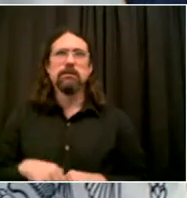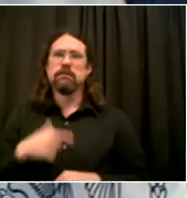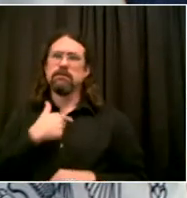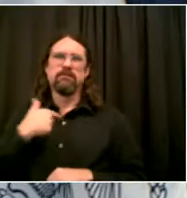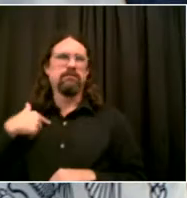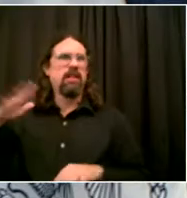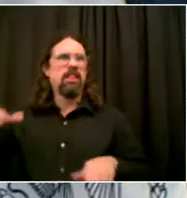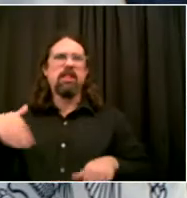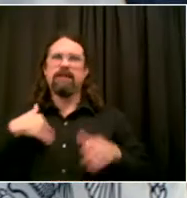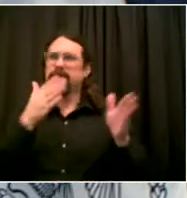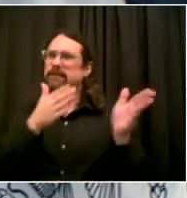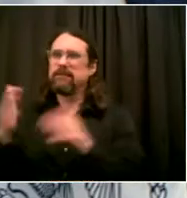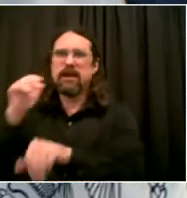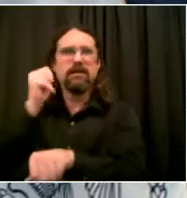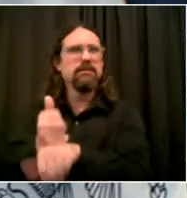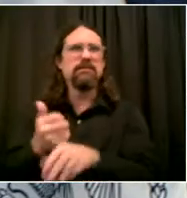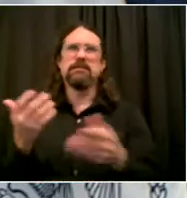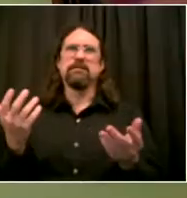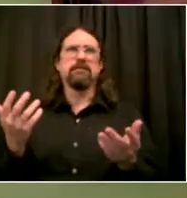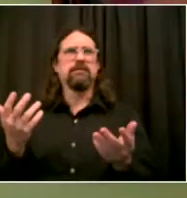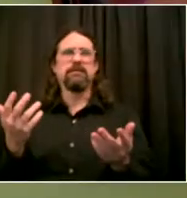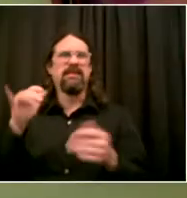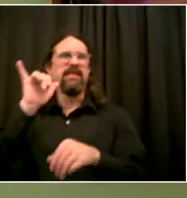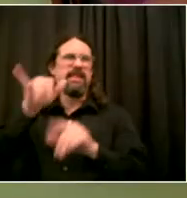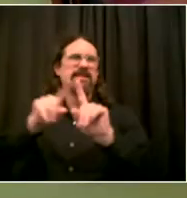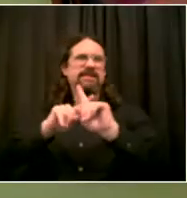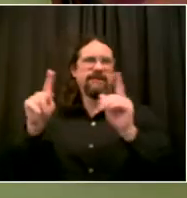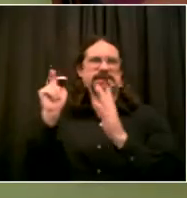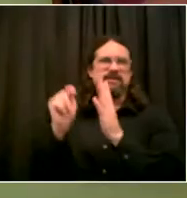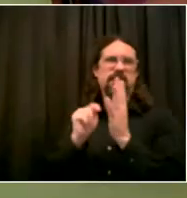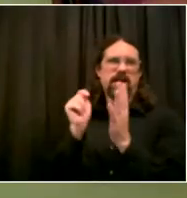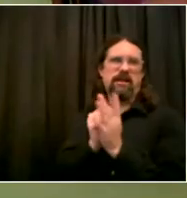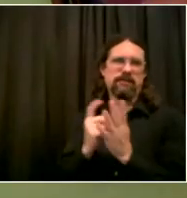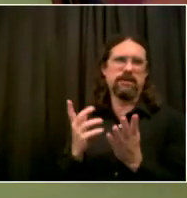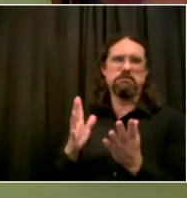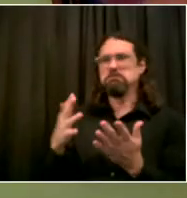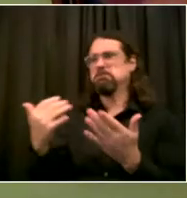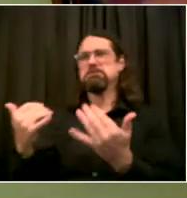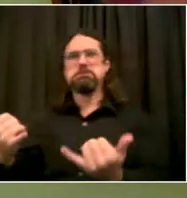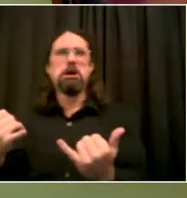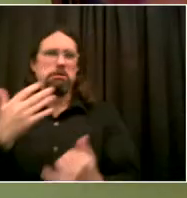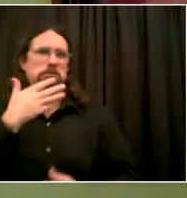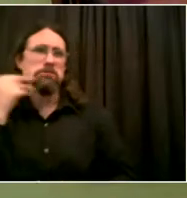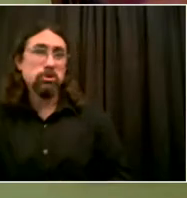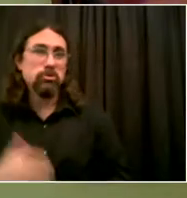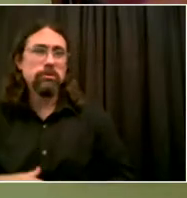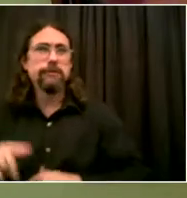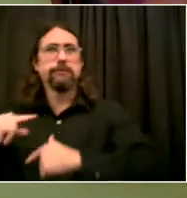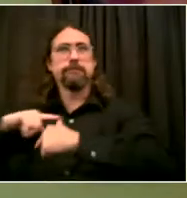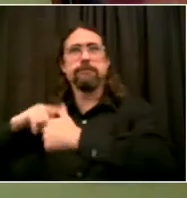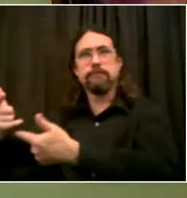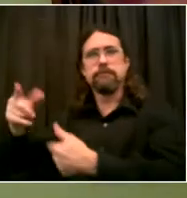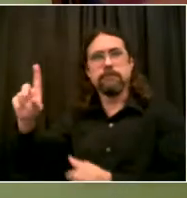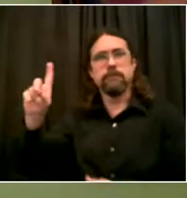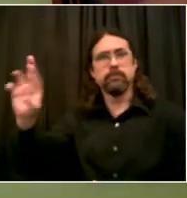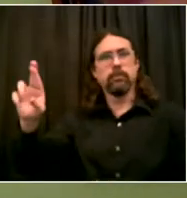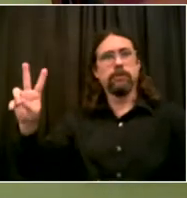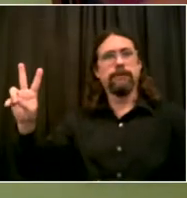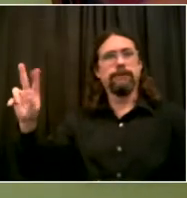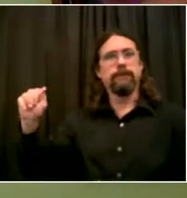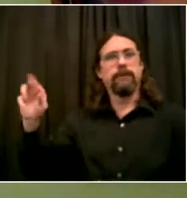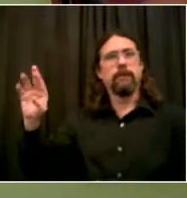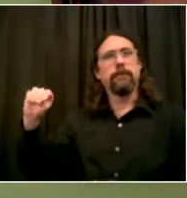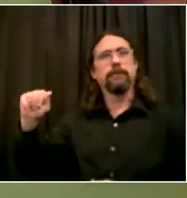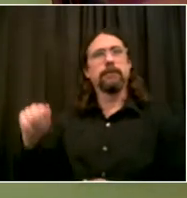Great. Thank you. I think the mayor has highlighted, you know, all the critical points about how we look at all these indicators